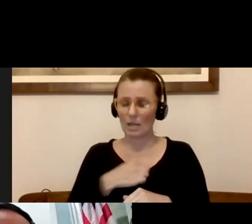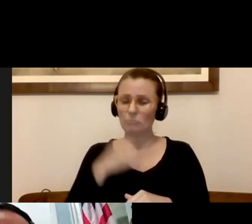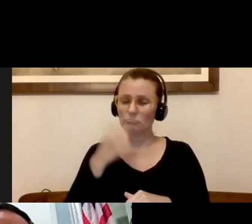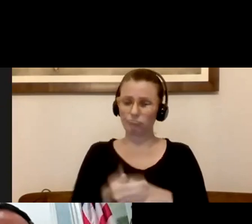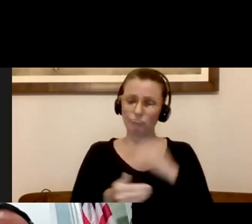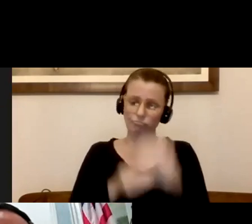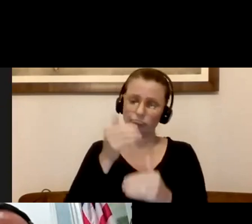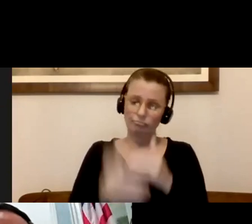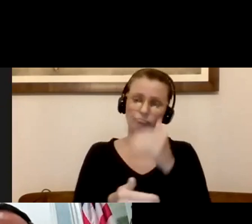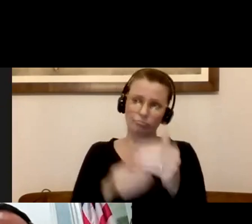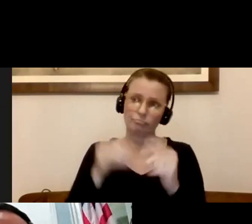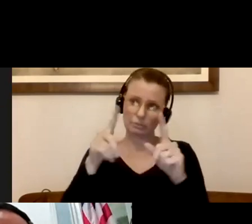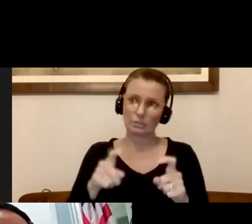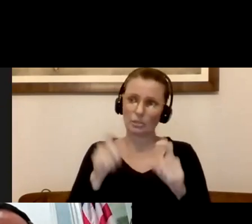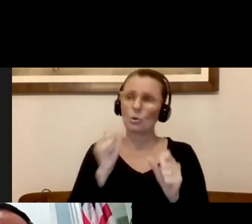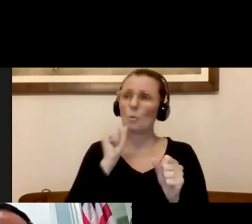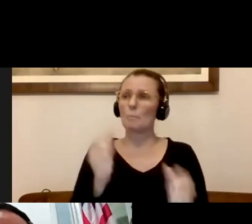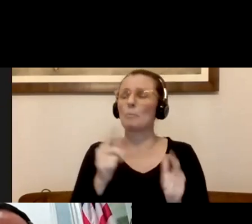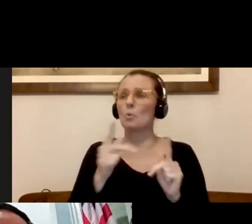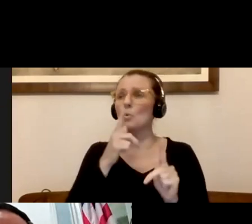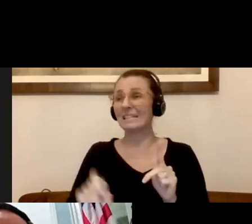who needs it can get it. Um,